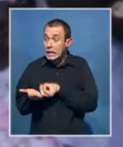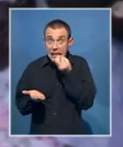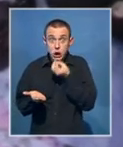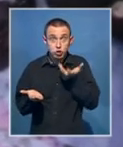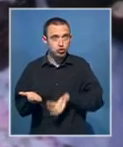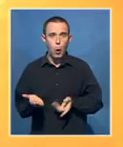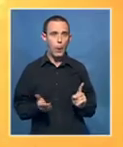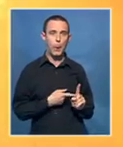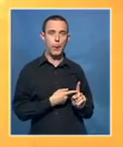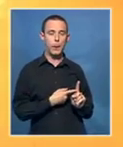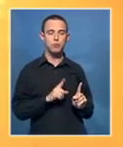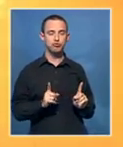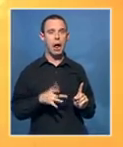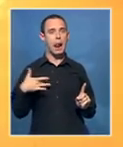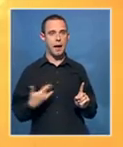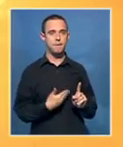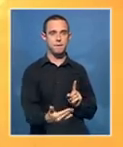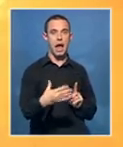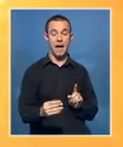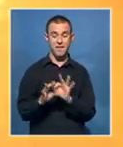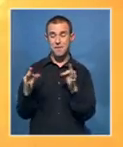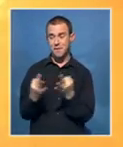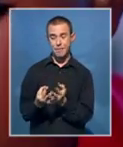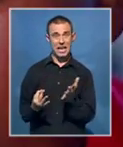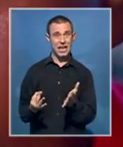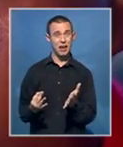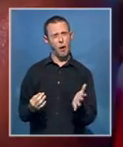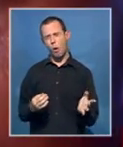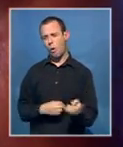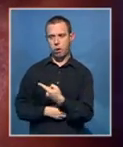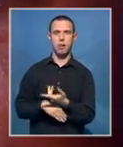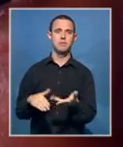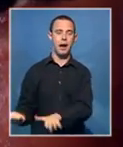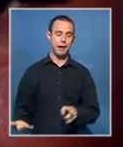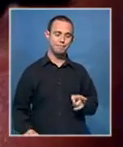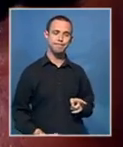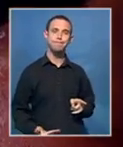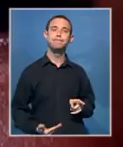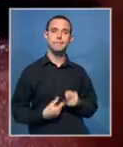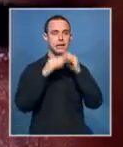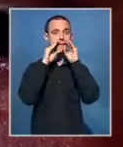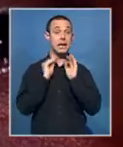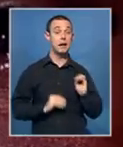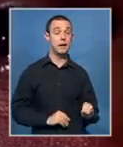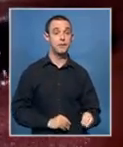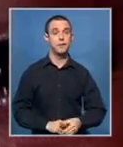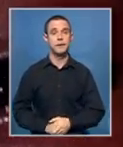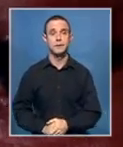his entire family. Too distraught to speak out. Aldrin St. Pierre, SABC News, Johannesburg. Okay.